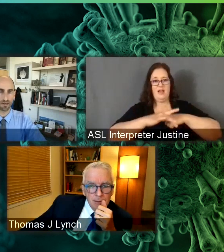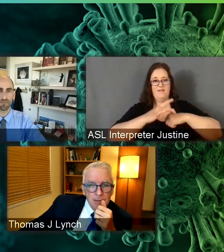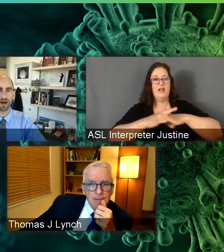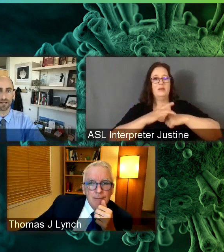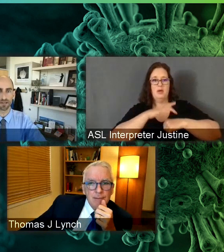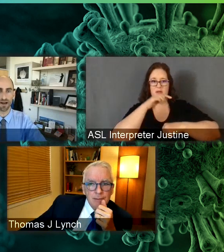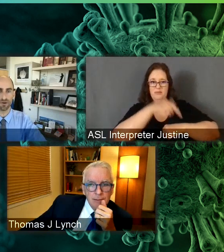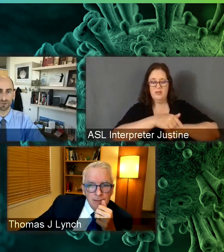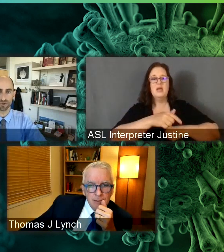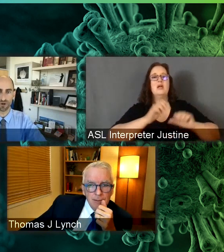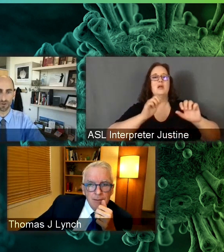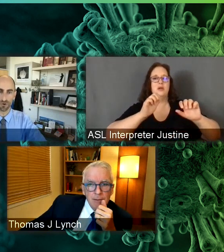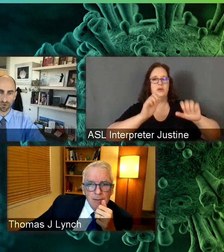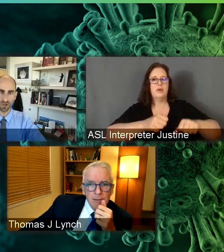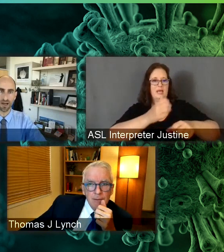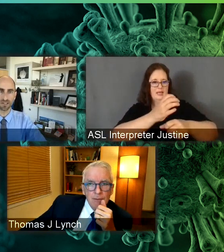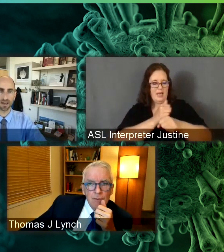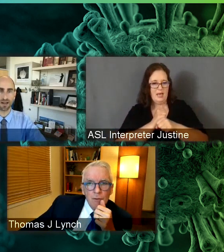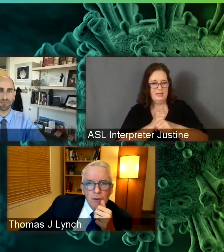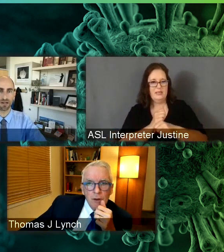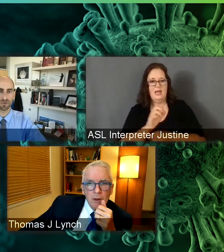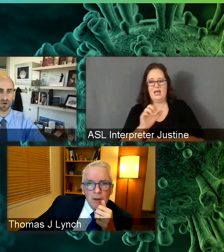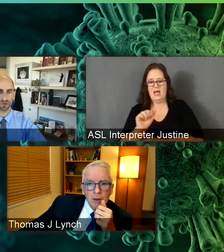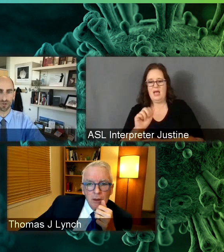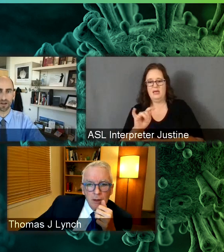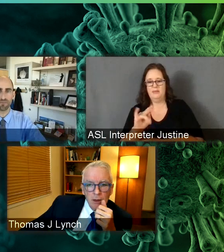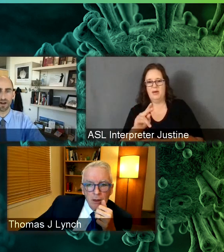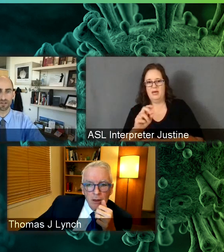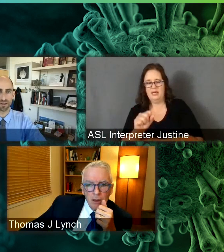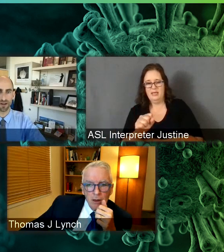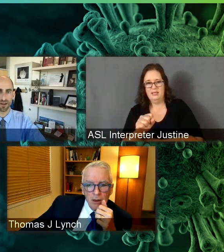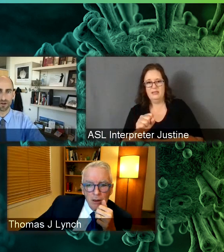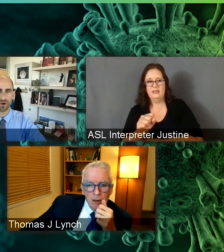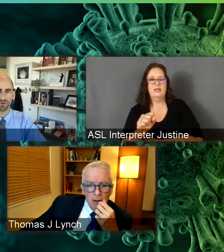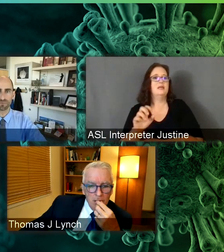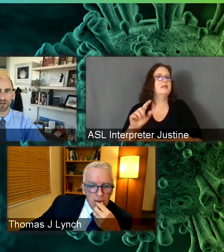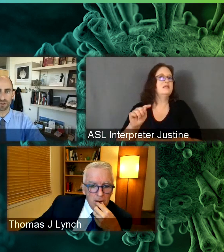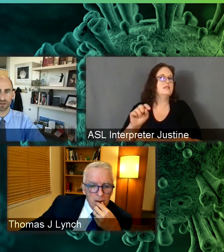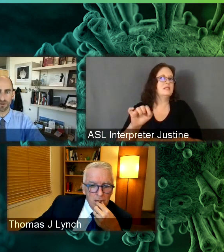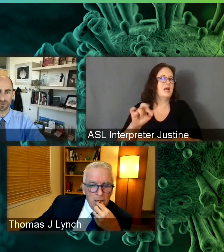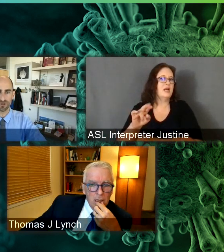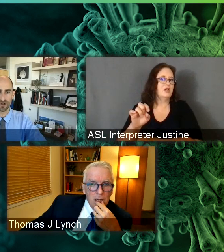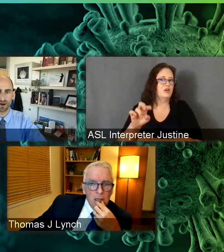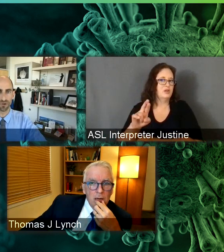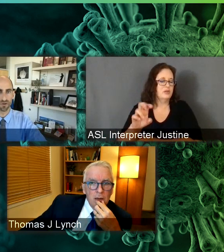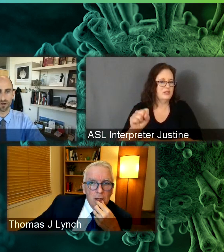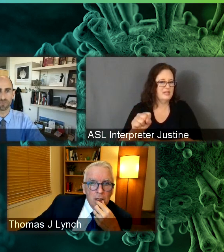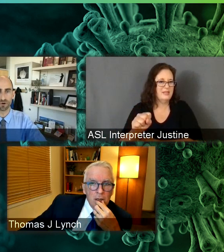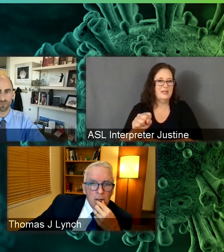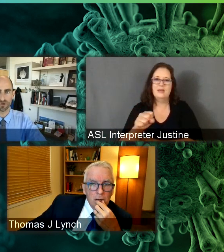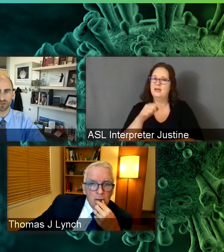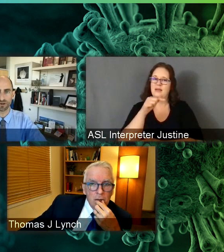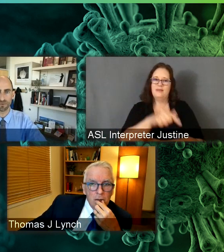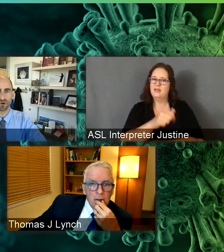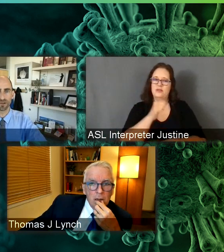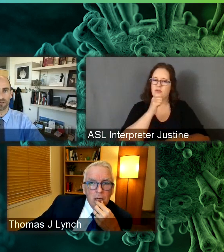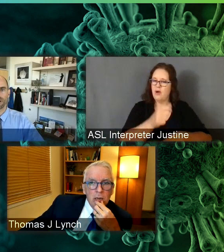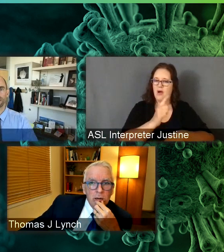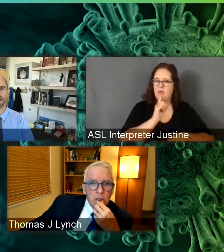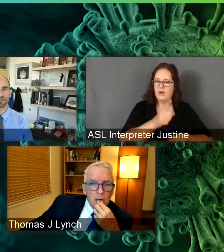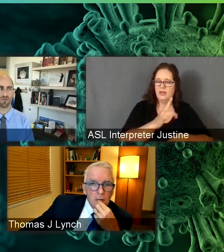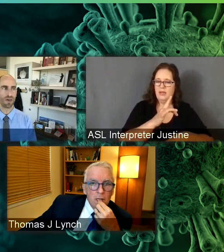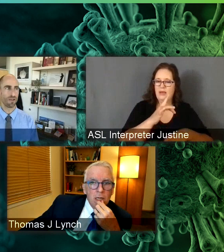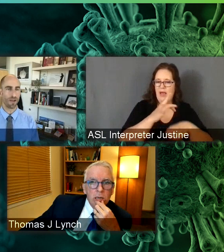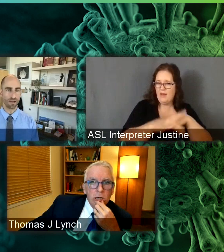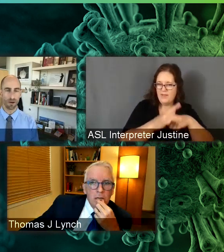antibody titers. Those aren't the neutralizing antibodies, the functional antibodies that Trevor's mentioning. Those are not really available commercially and are pretty